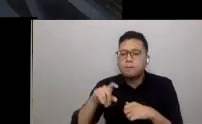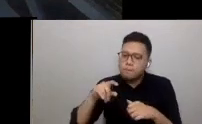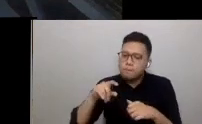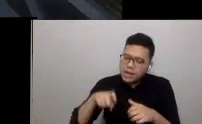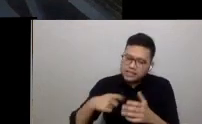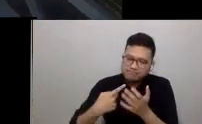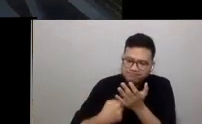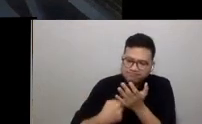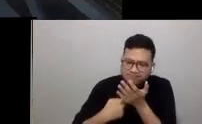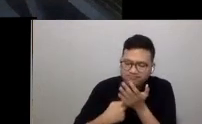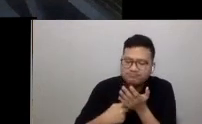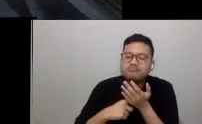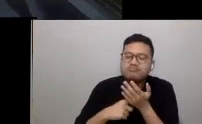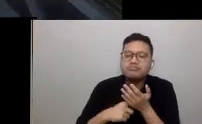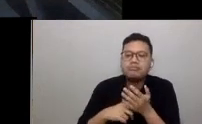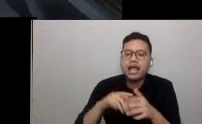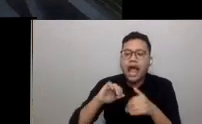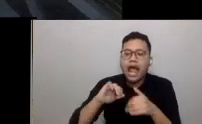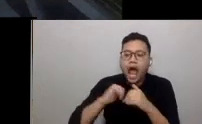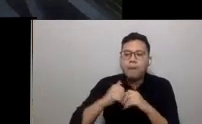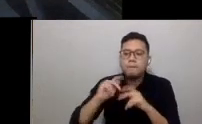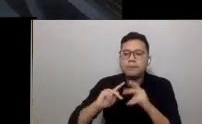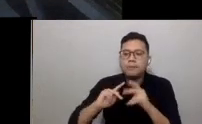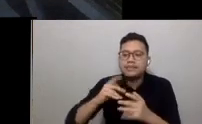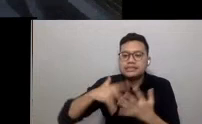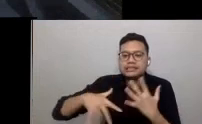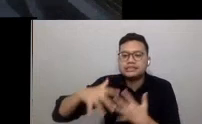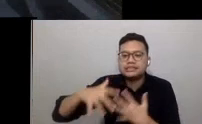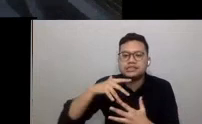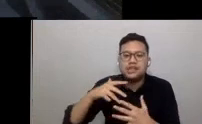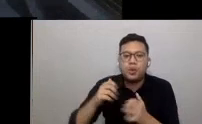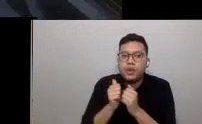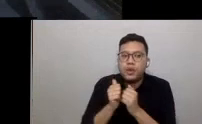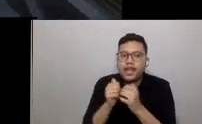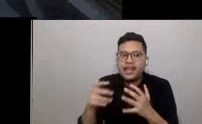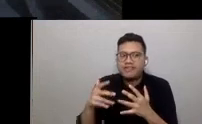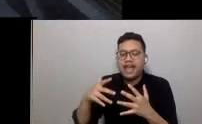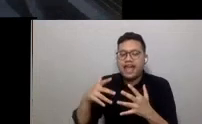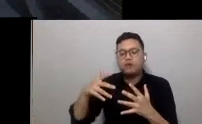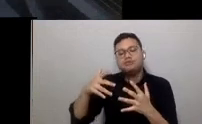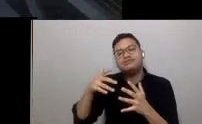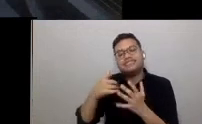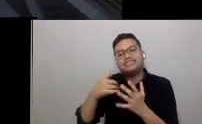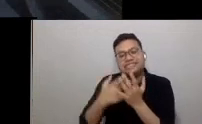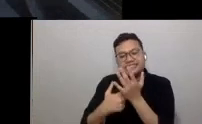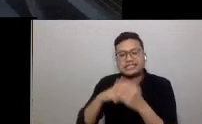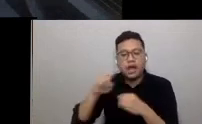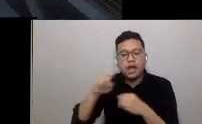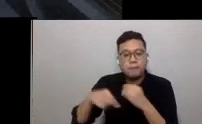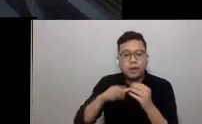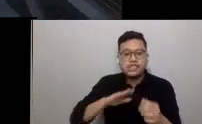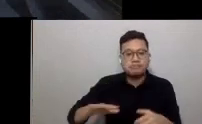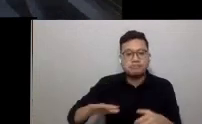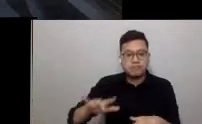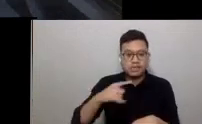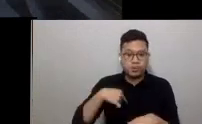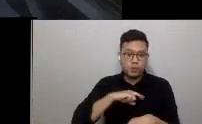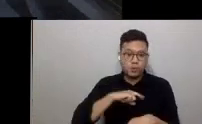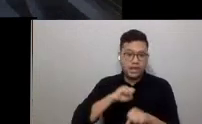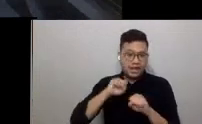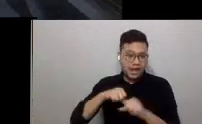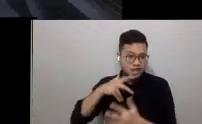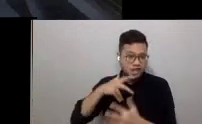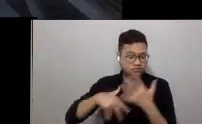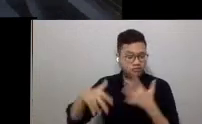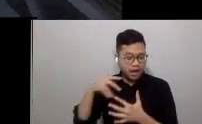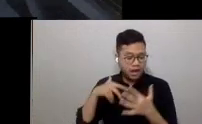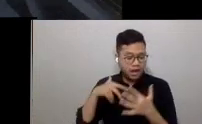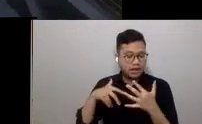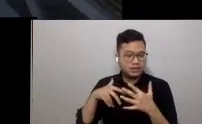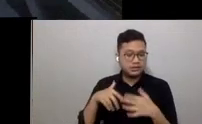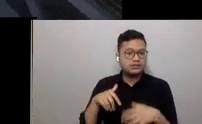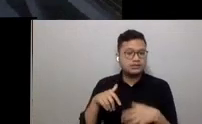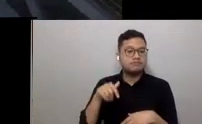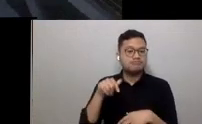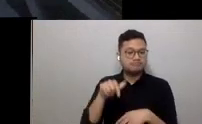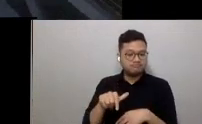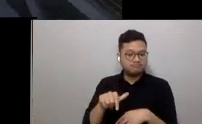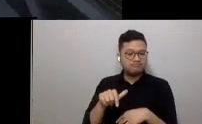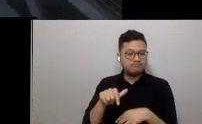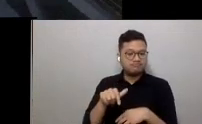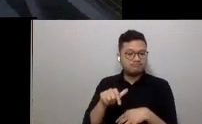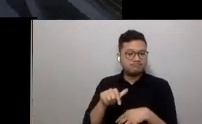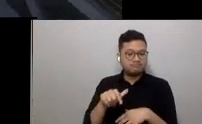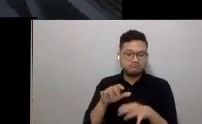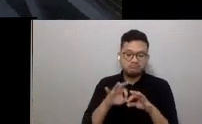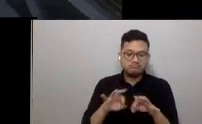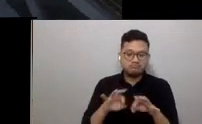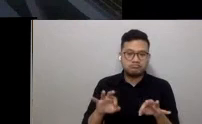and the way people interact without also discussing the space in which we can do it. Spatial sustainability, as a counterpoint